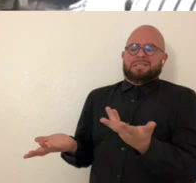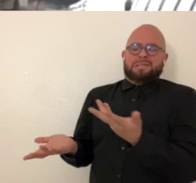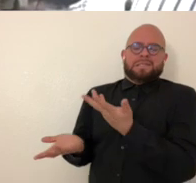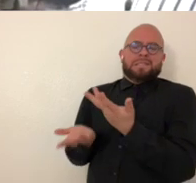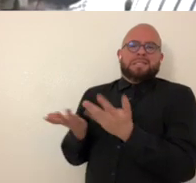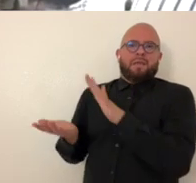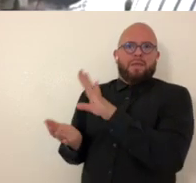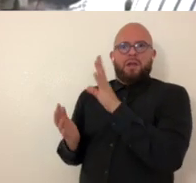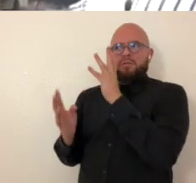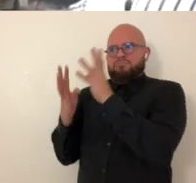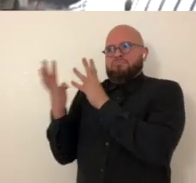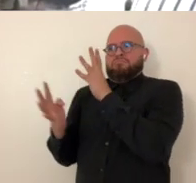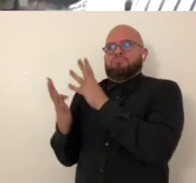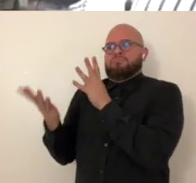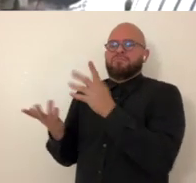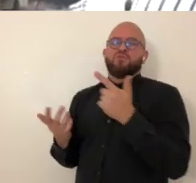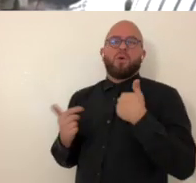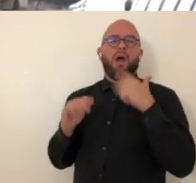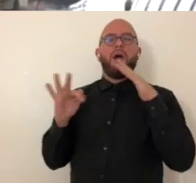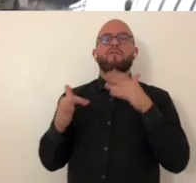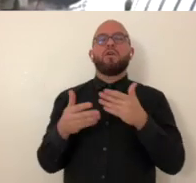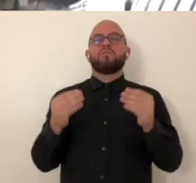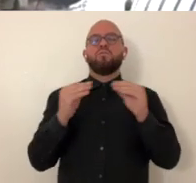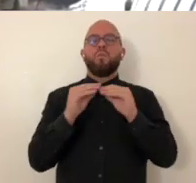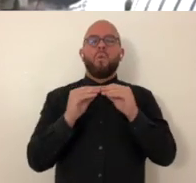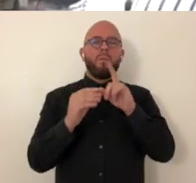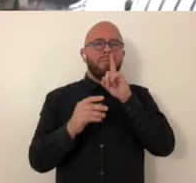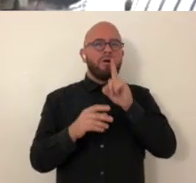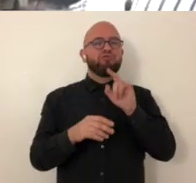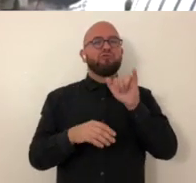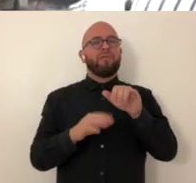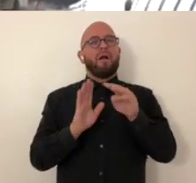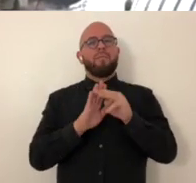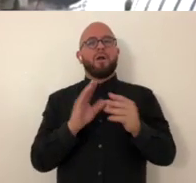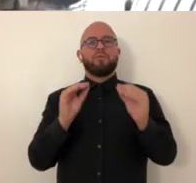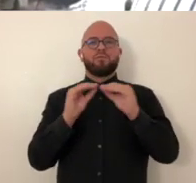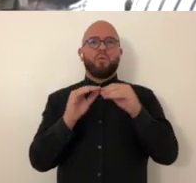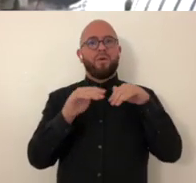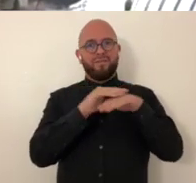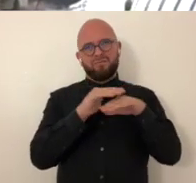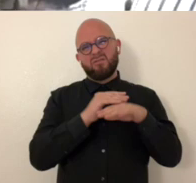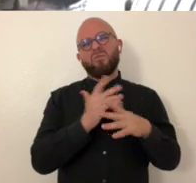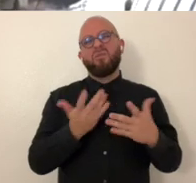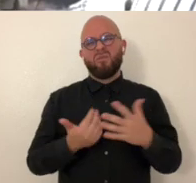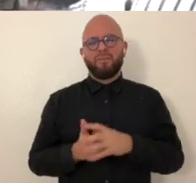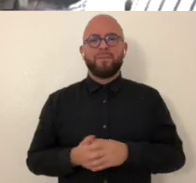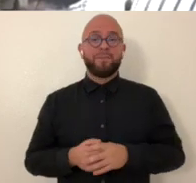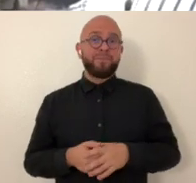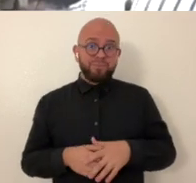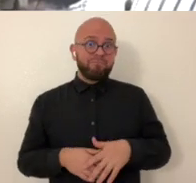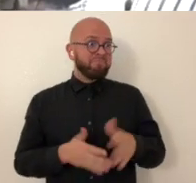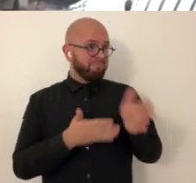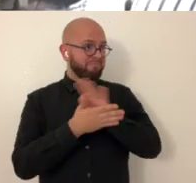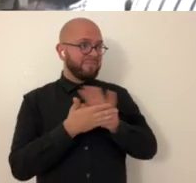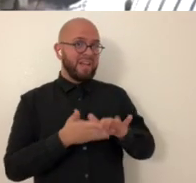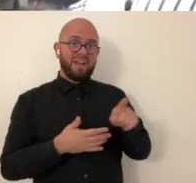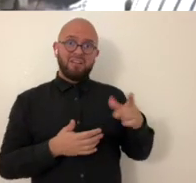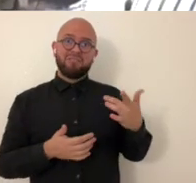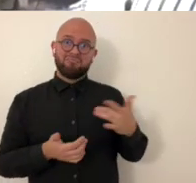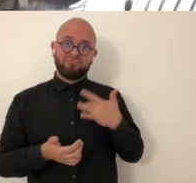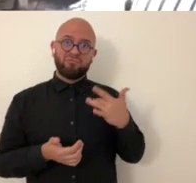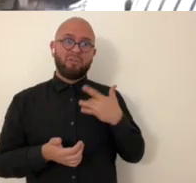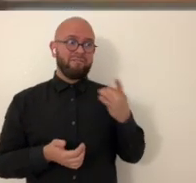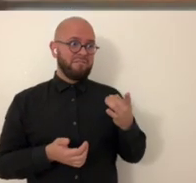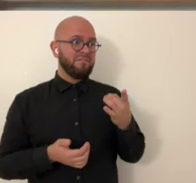audience was limited by the the developers of the apps um so i focused on trying to create a more accessible model for the experience